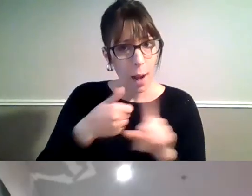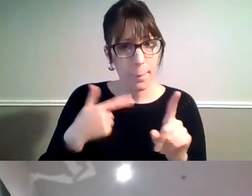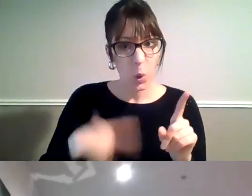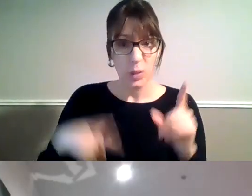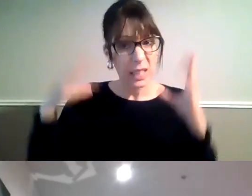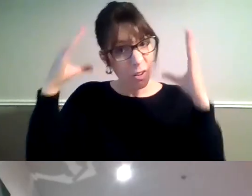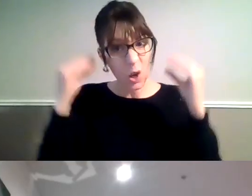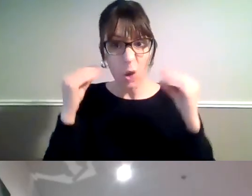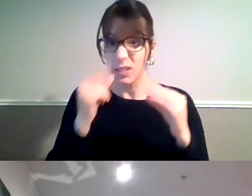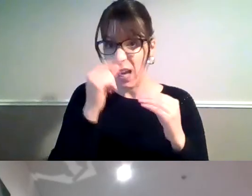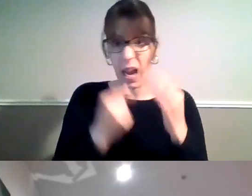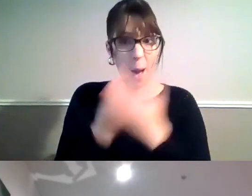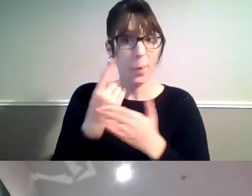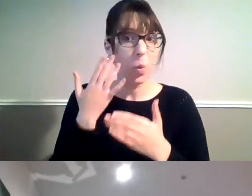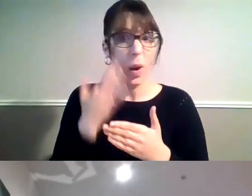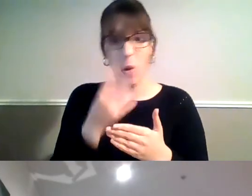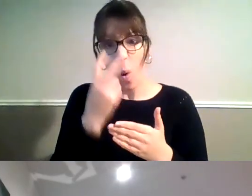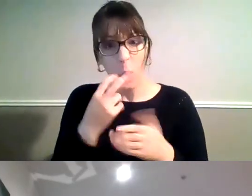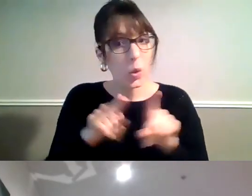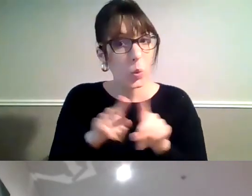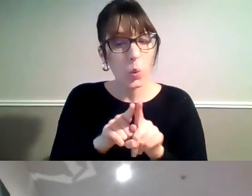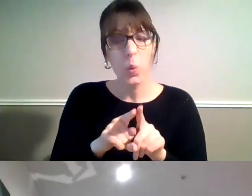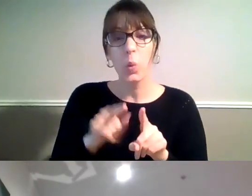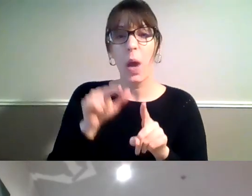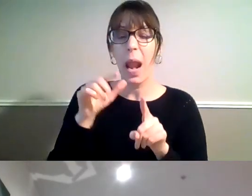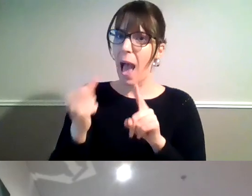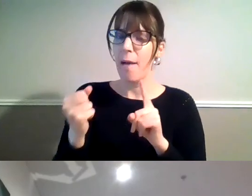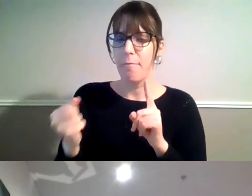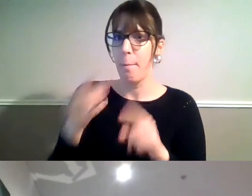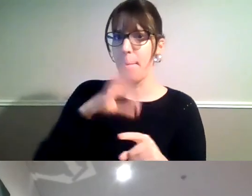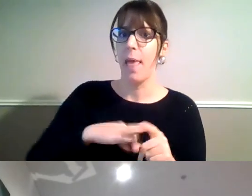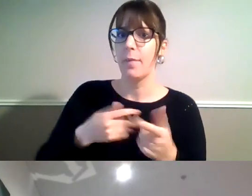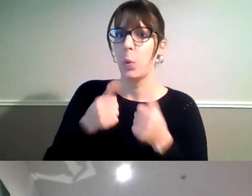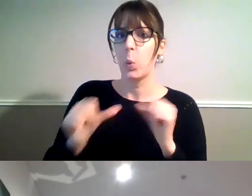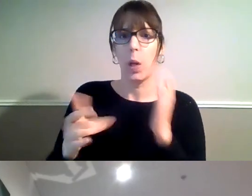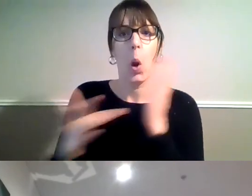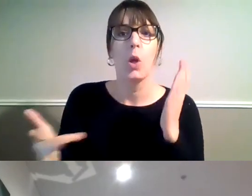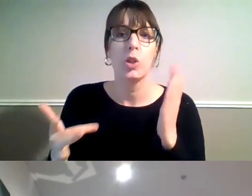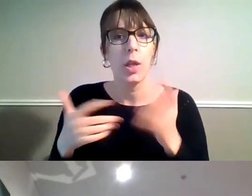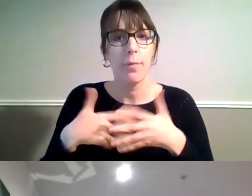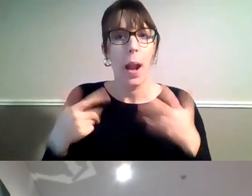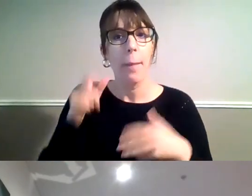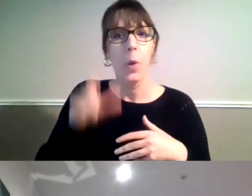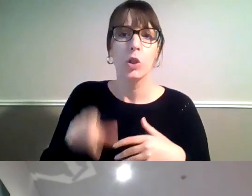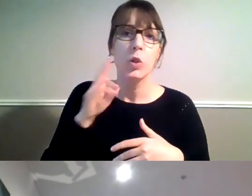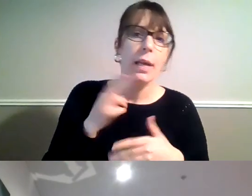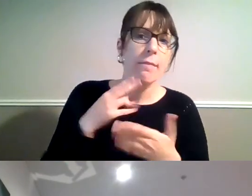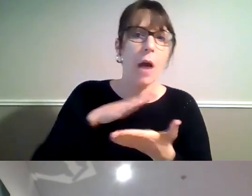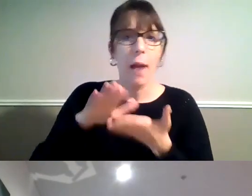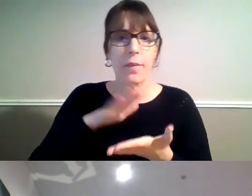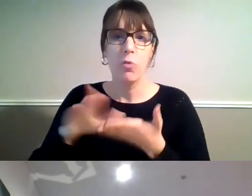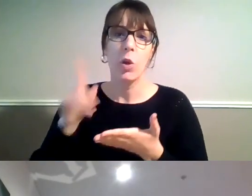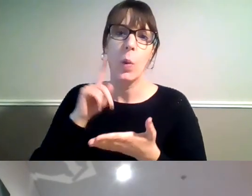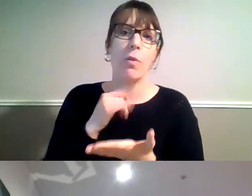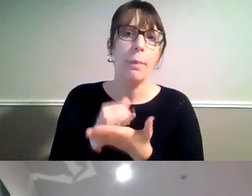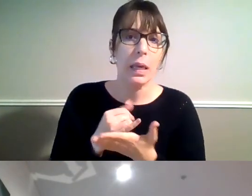and there's significant technology advantages to help people who are deaf or have a